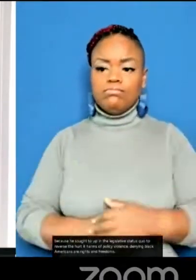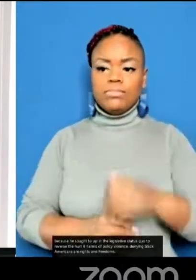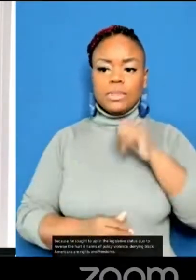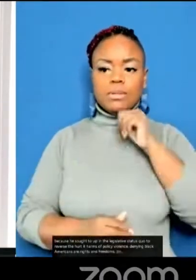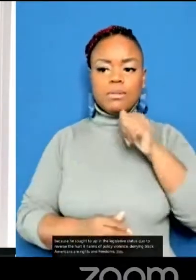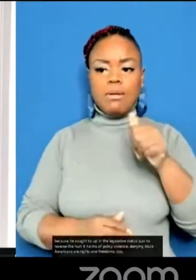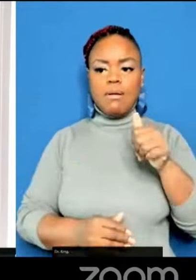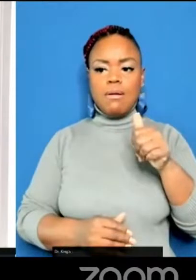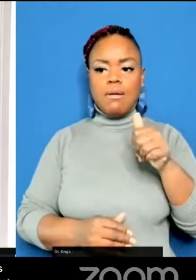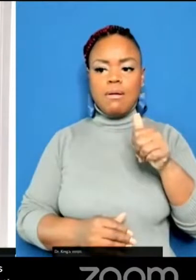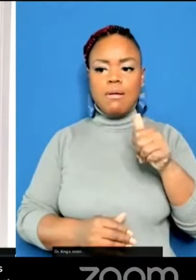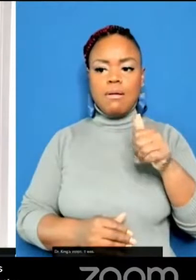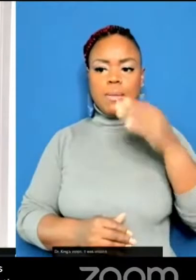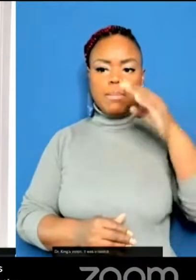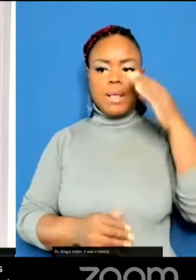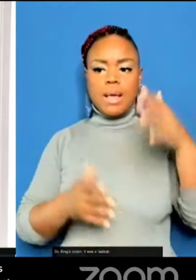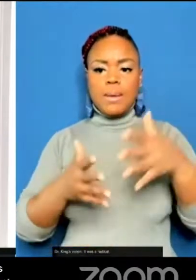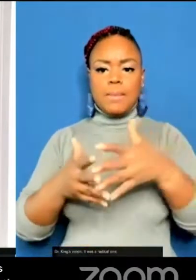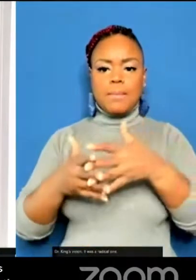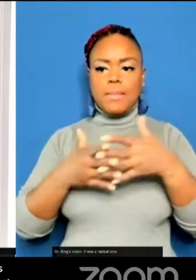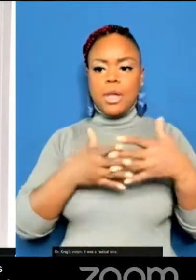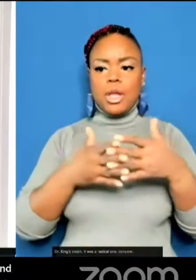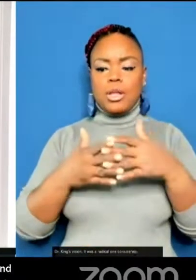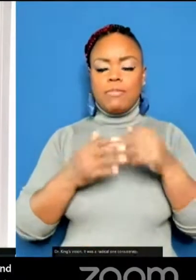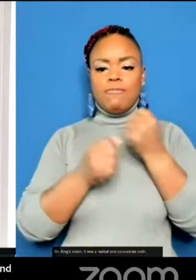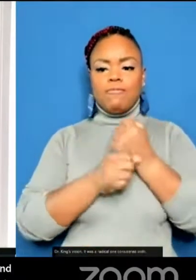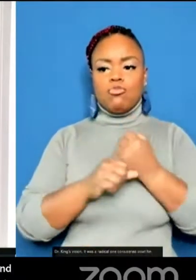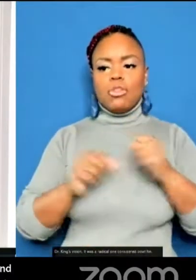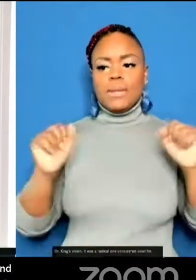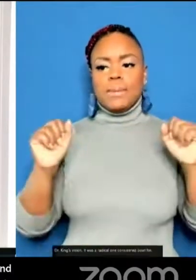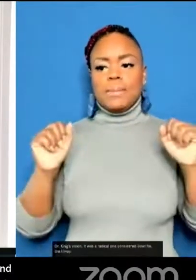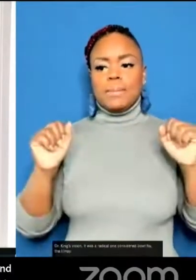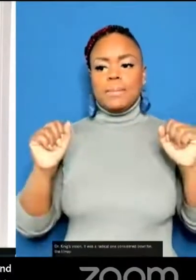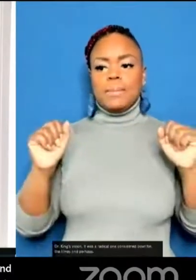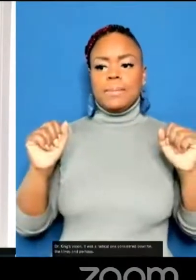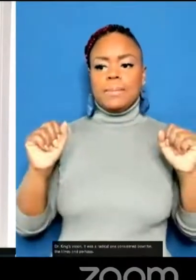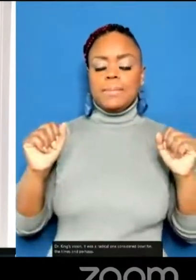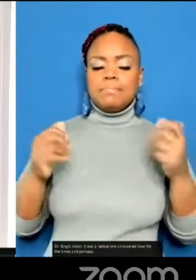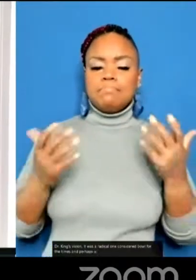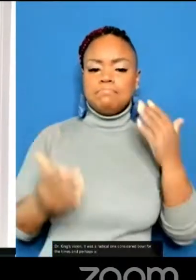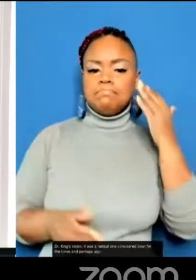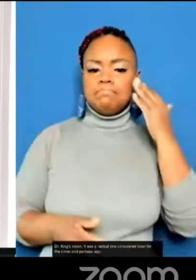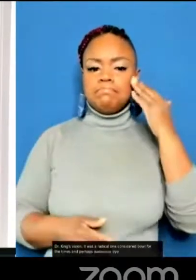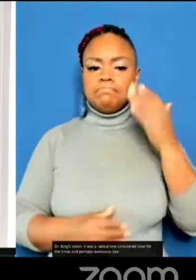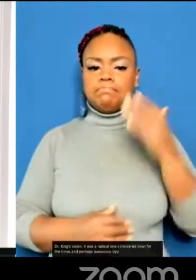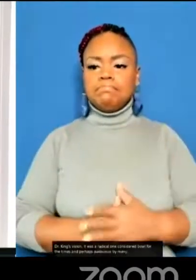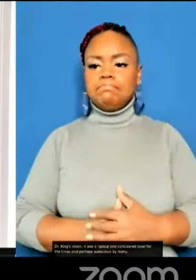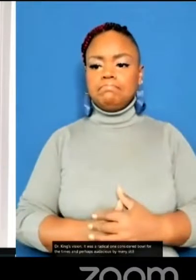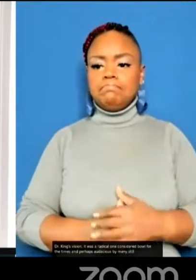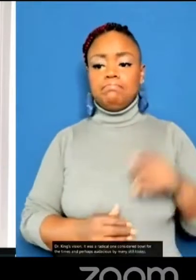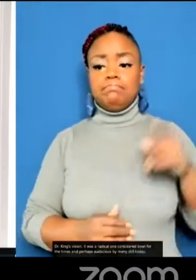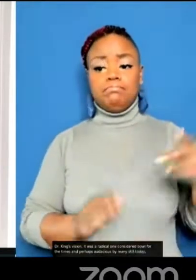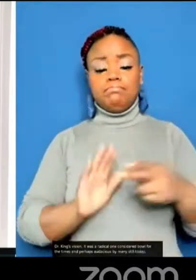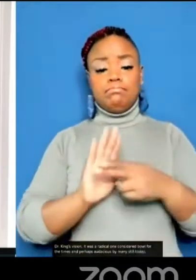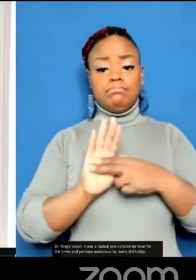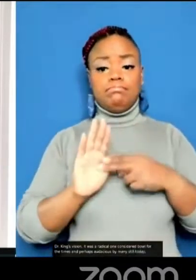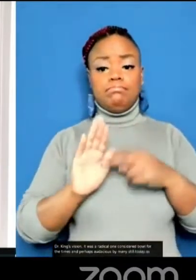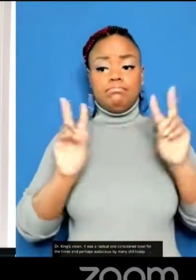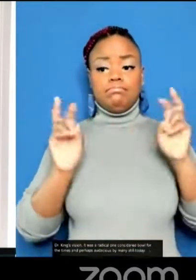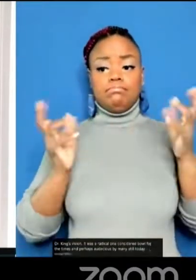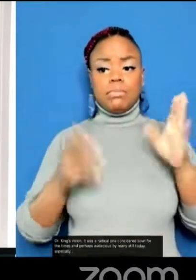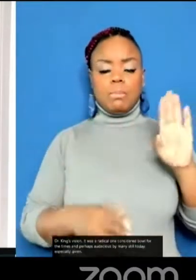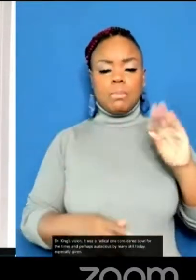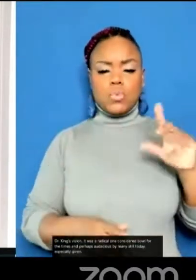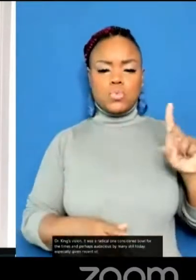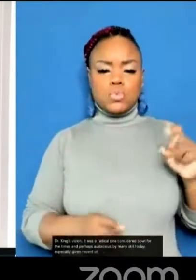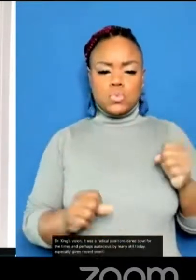Dr. King's vision was a radical one, considered bold for the times and perhaps audacious by many still today, especially given